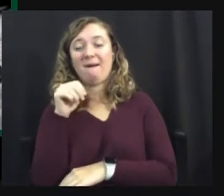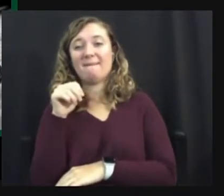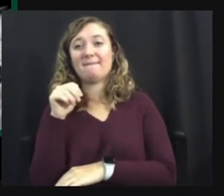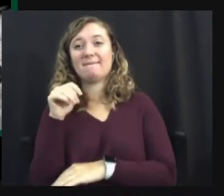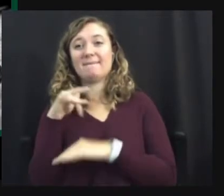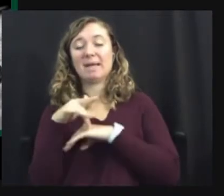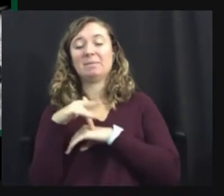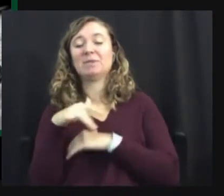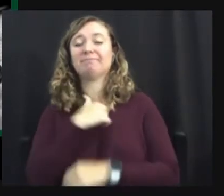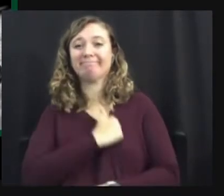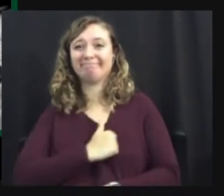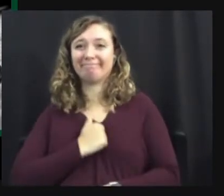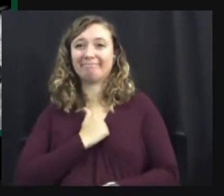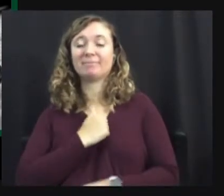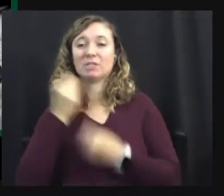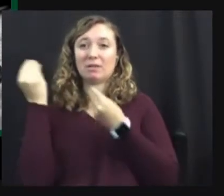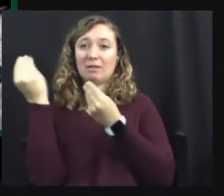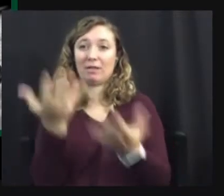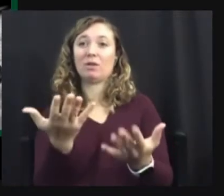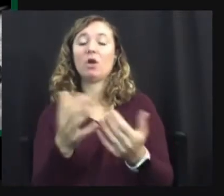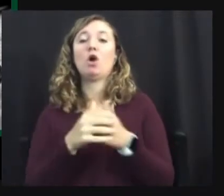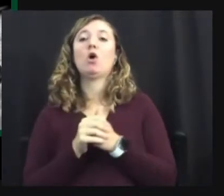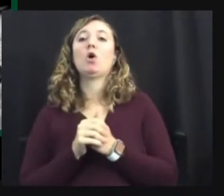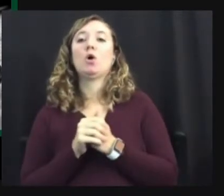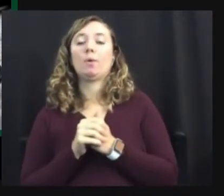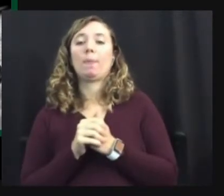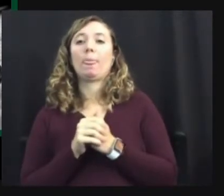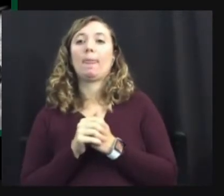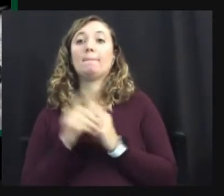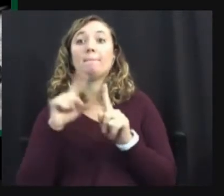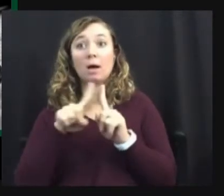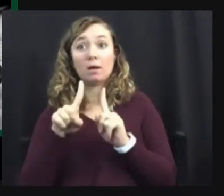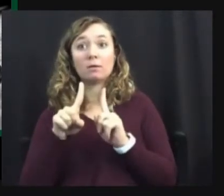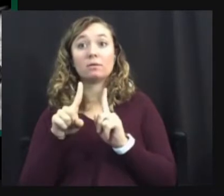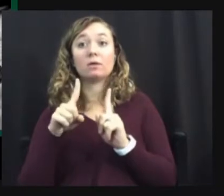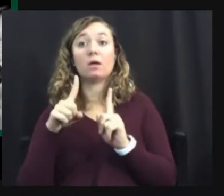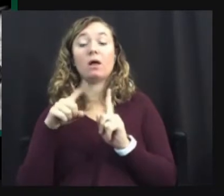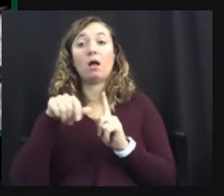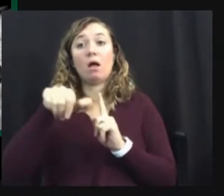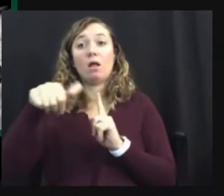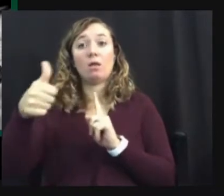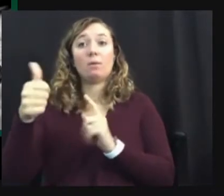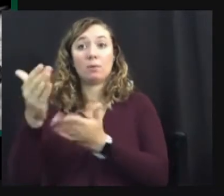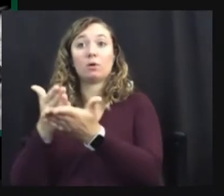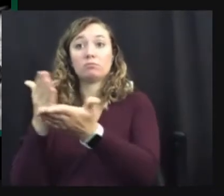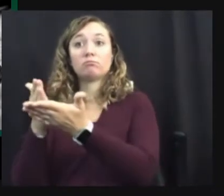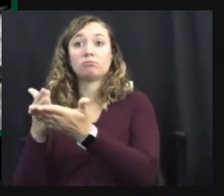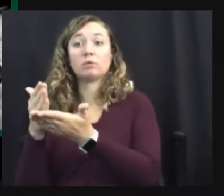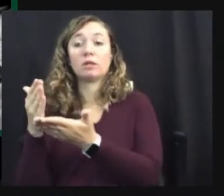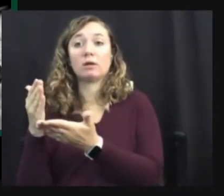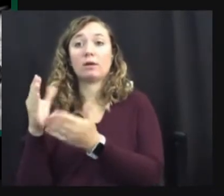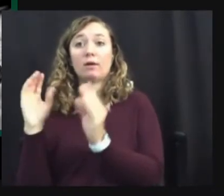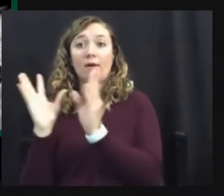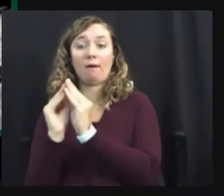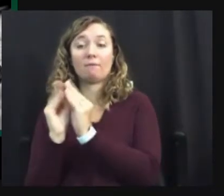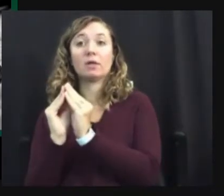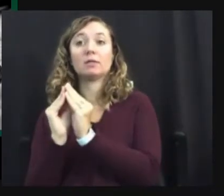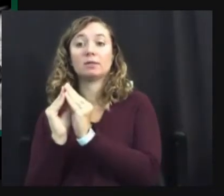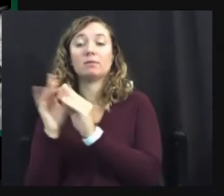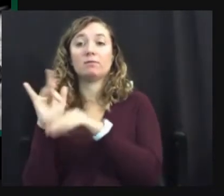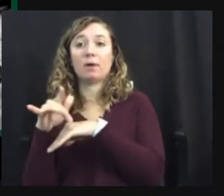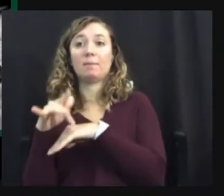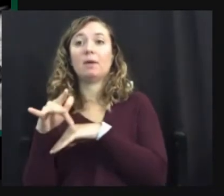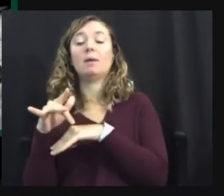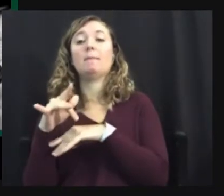but I do want to let you know that the captions will be available for the rest of the conference and in the recording, captions will be